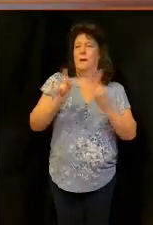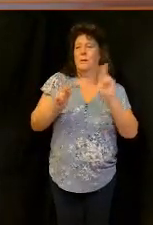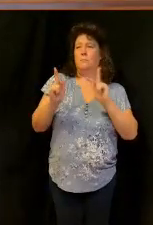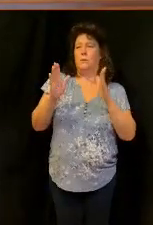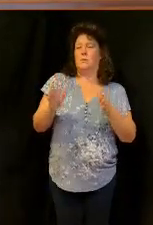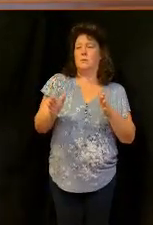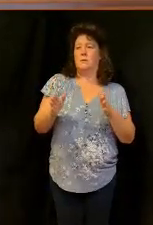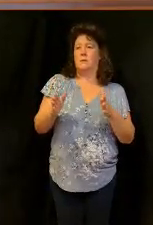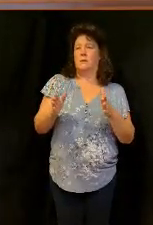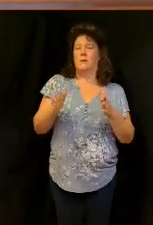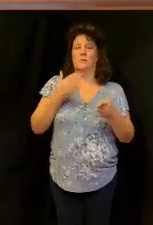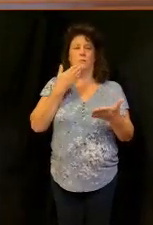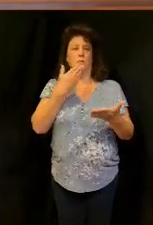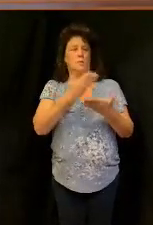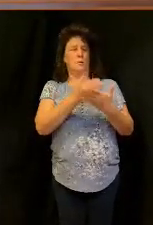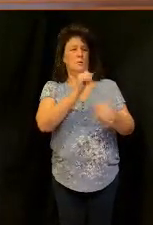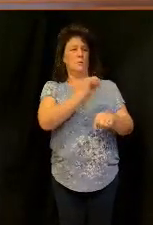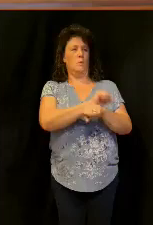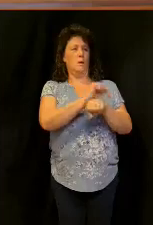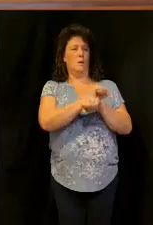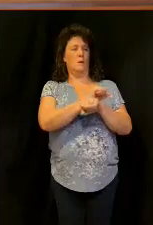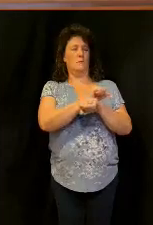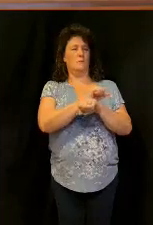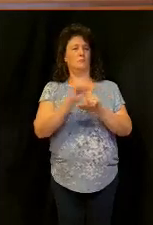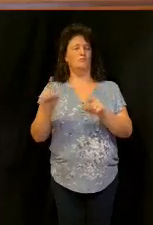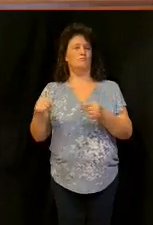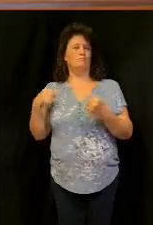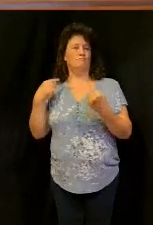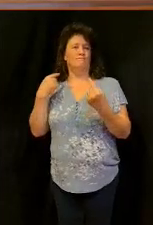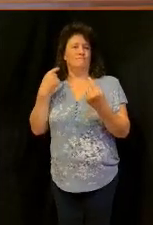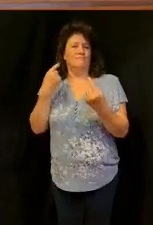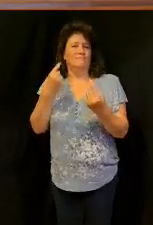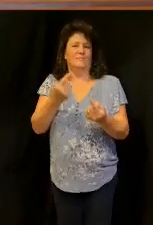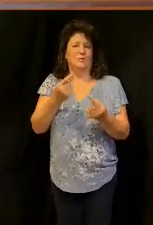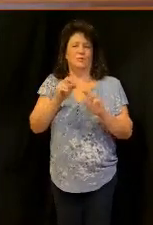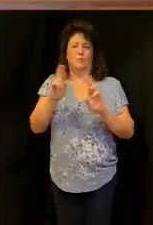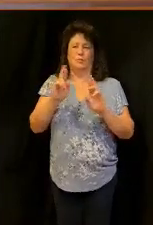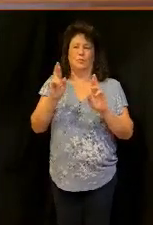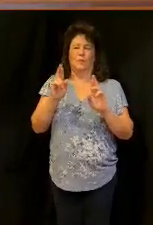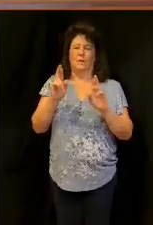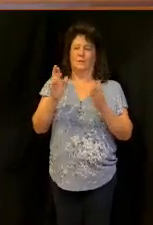works get it all together ready to give and willing to share